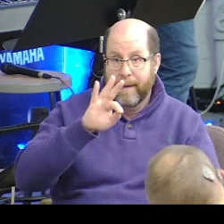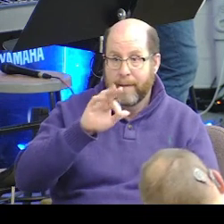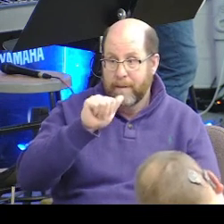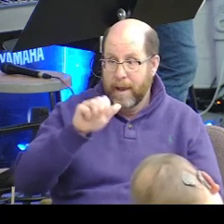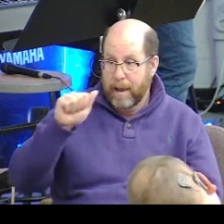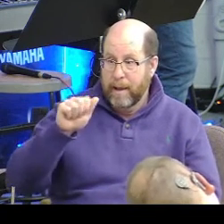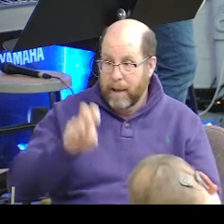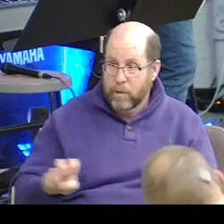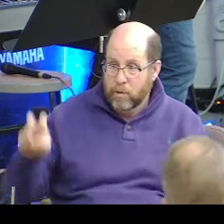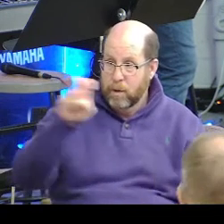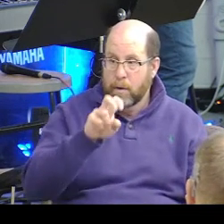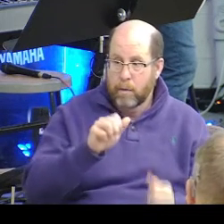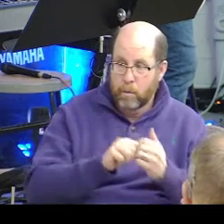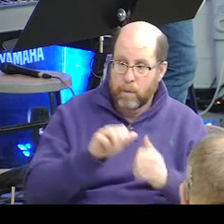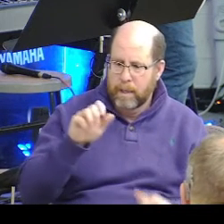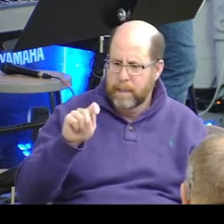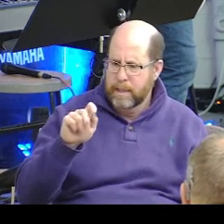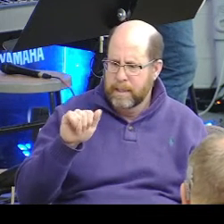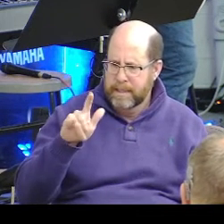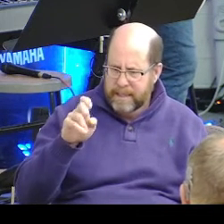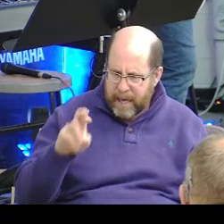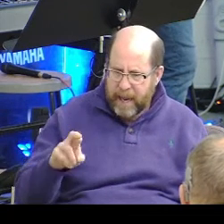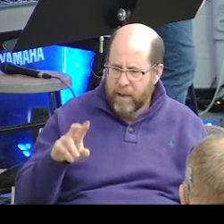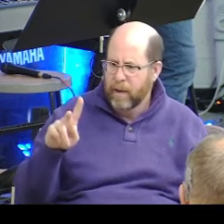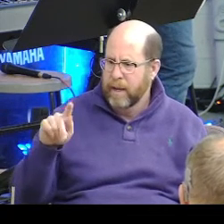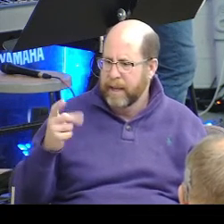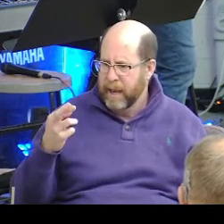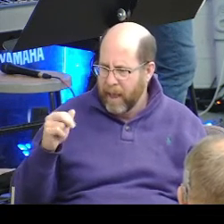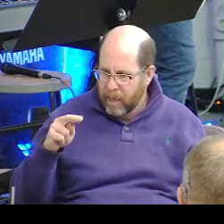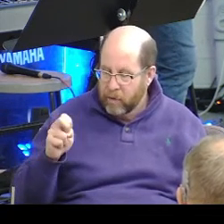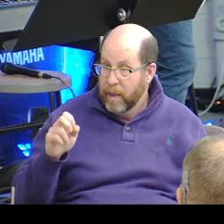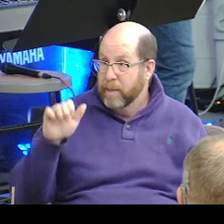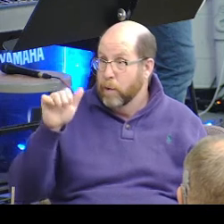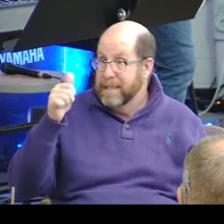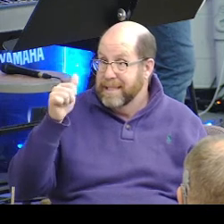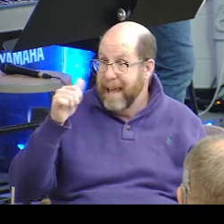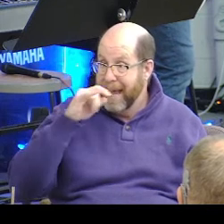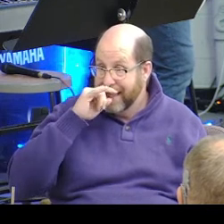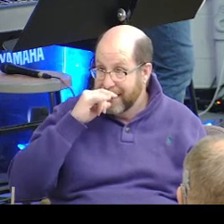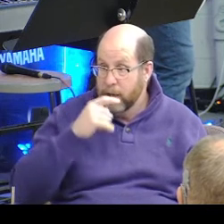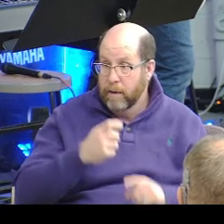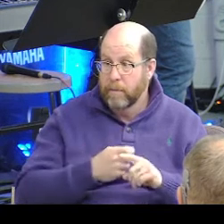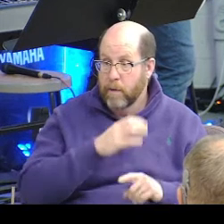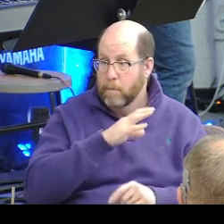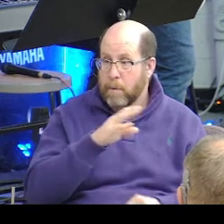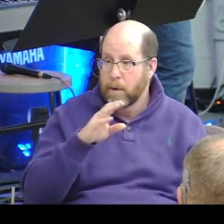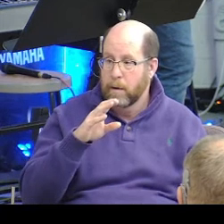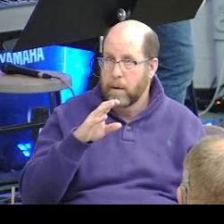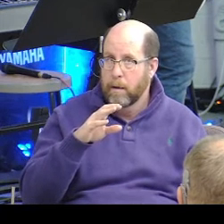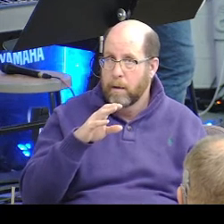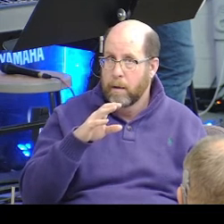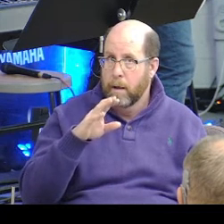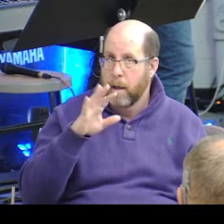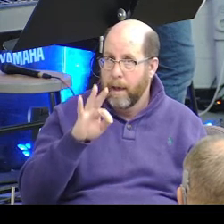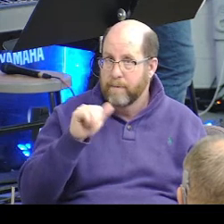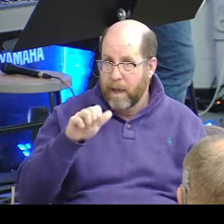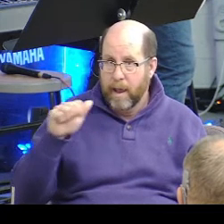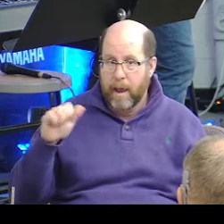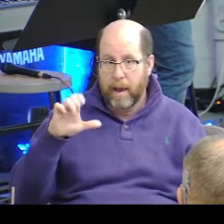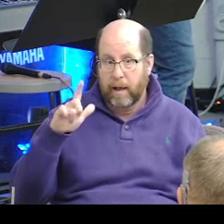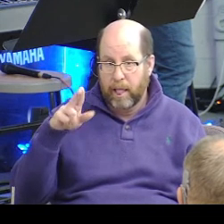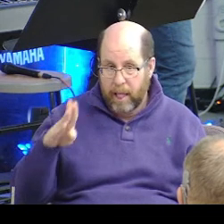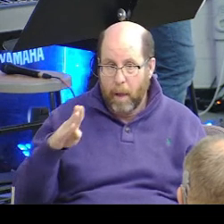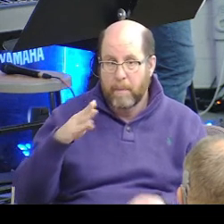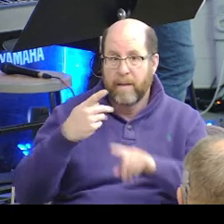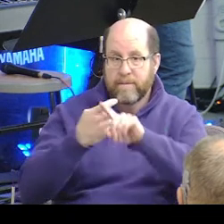with, with Taylor, Catherine and Tiffany's over here to 10 kids from Catherine's, um, FFA club in Indianapolis. And,